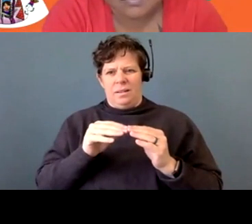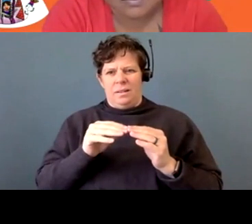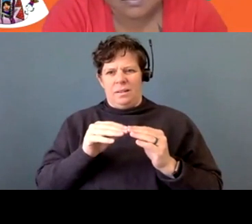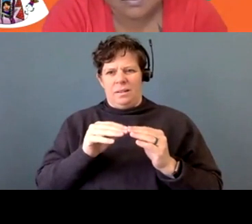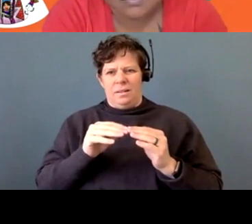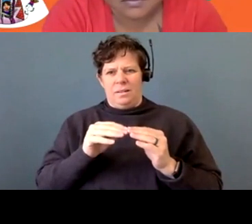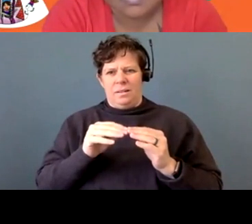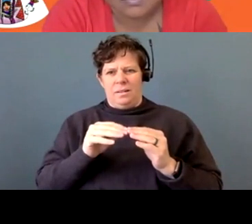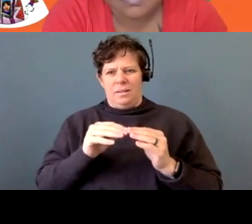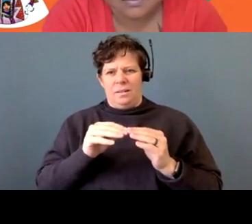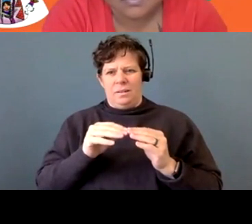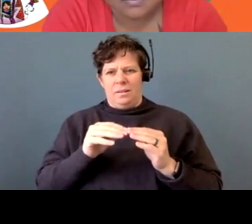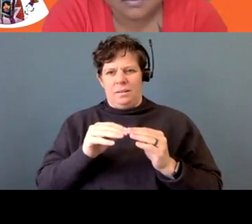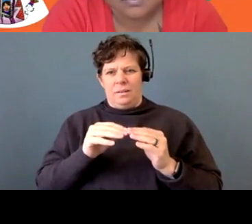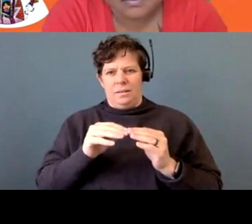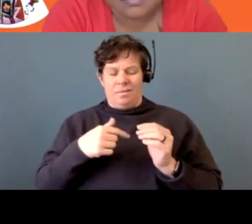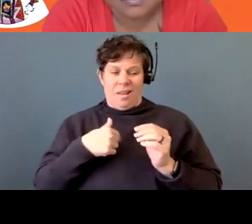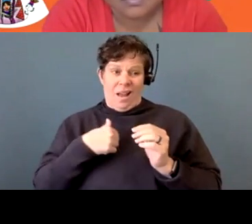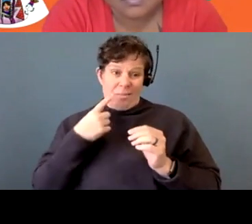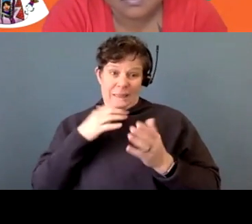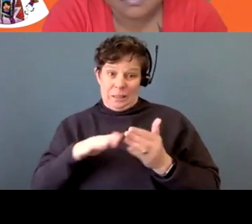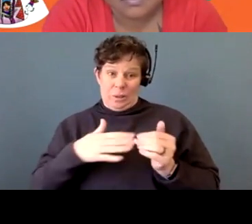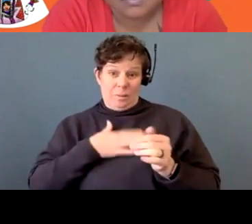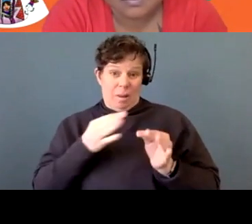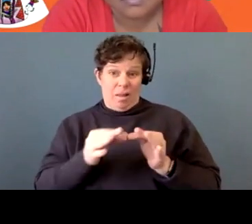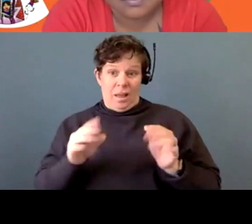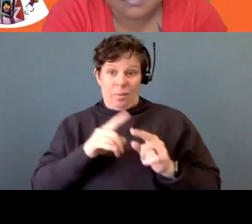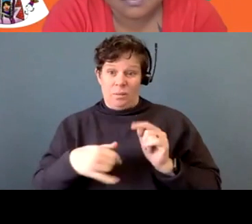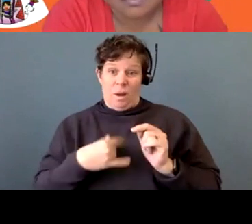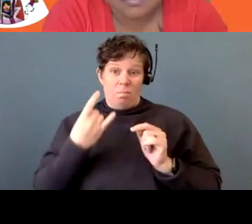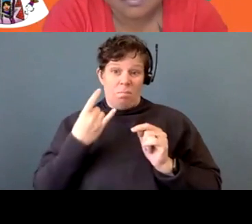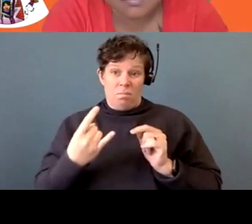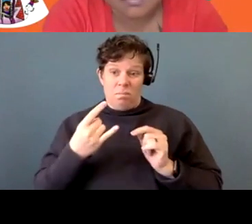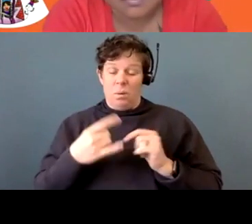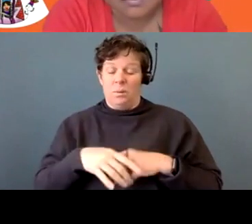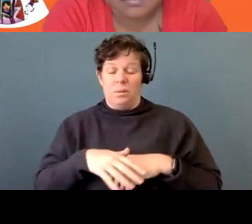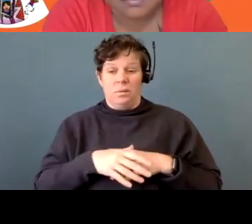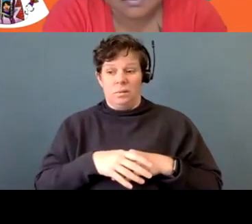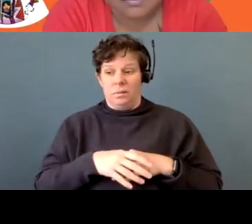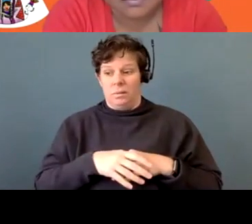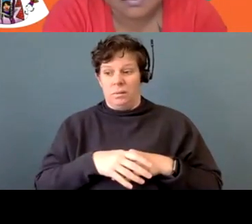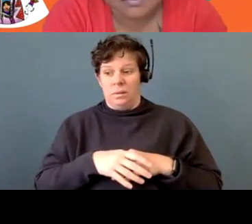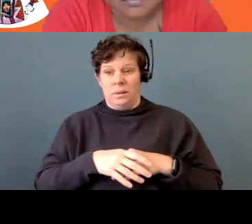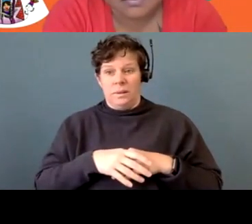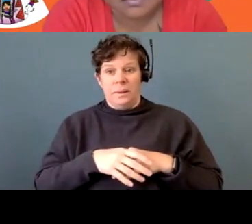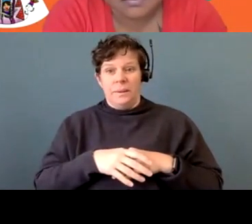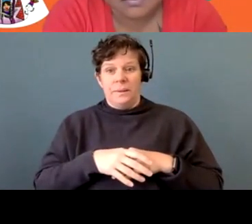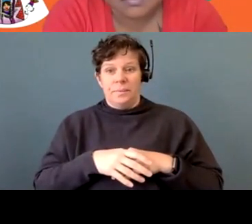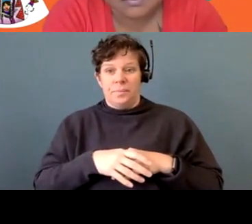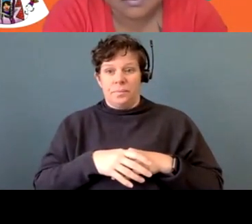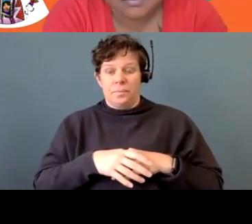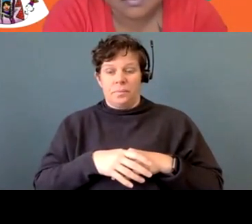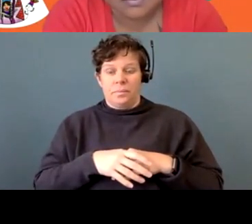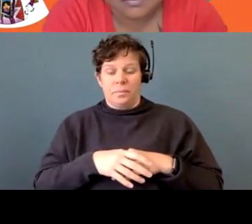it's bullshit. And I have a niece that was, um, murdered